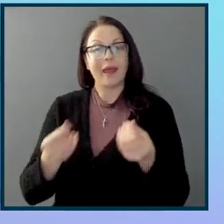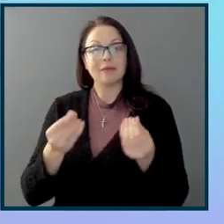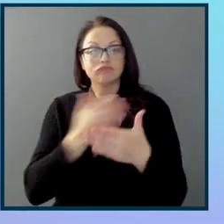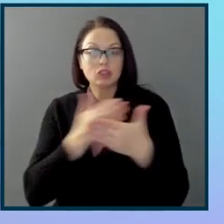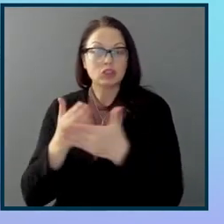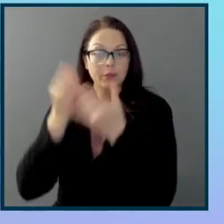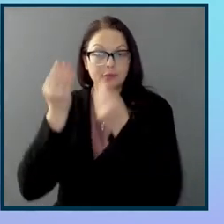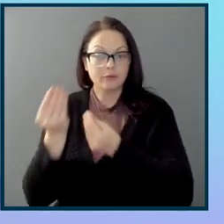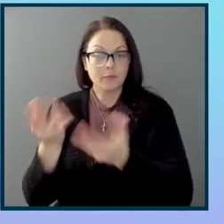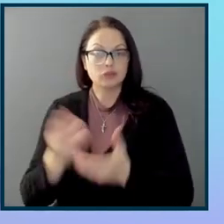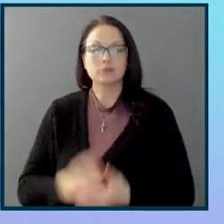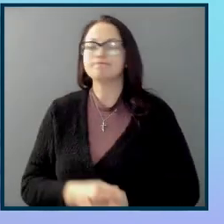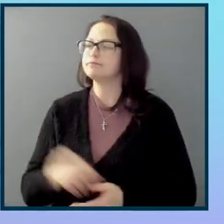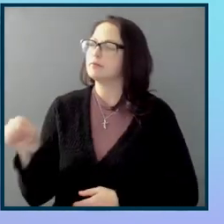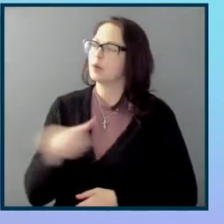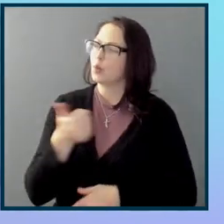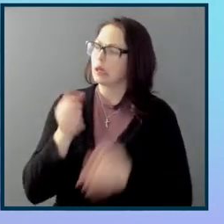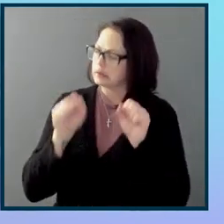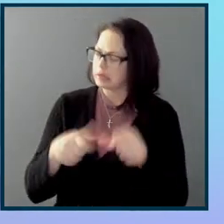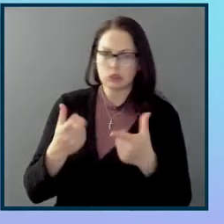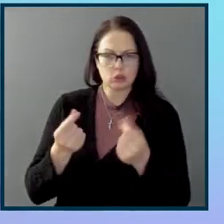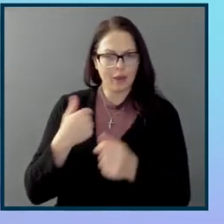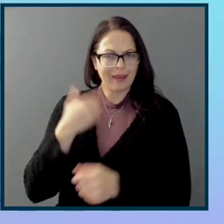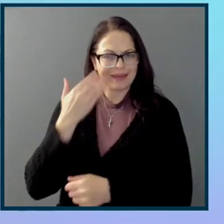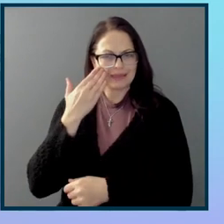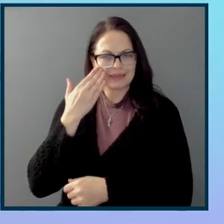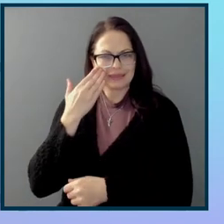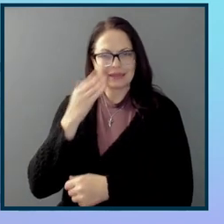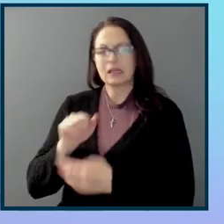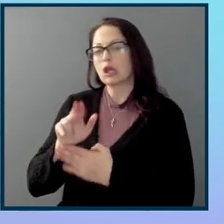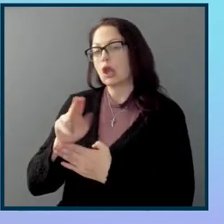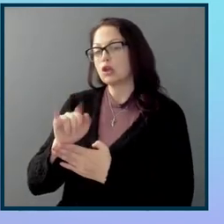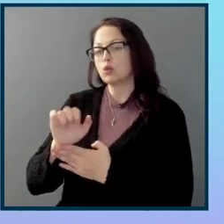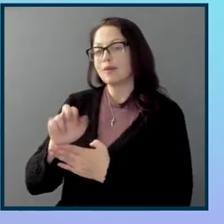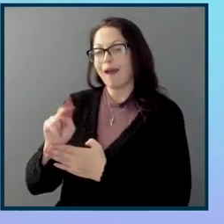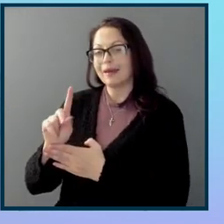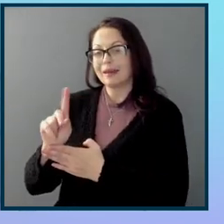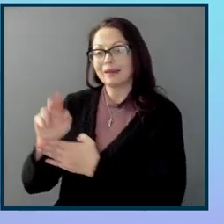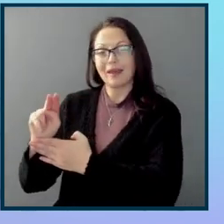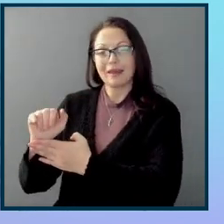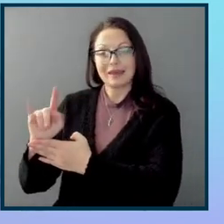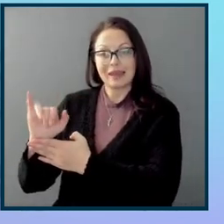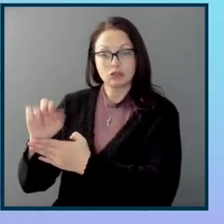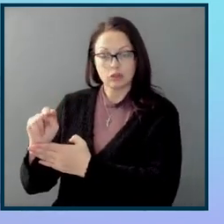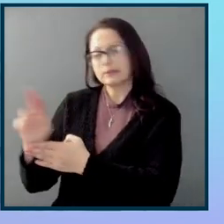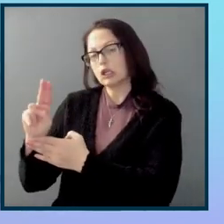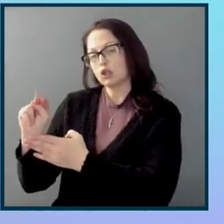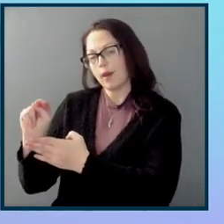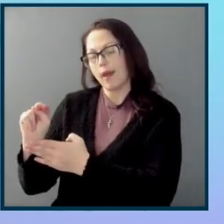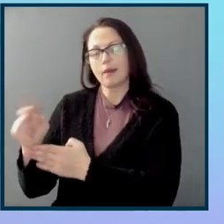What else can you do? I think the United Nations is doing a lot. I think you can really have your